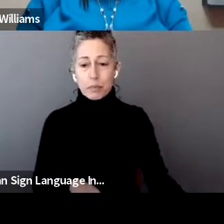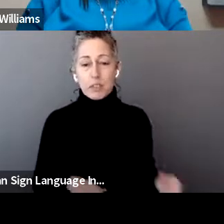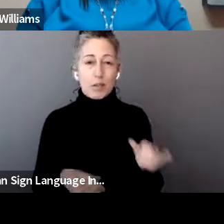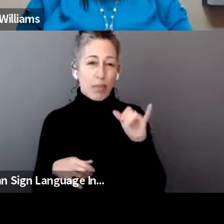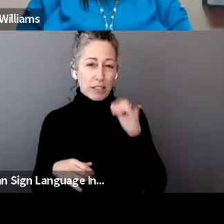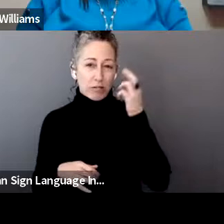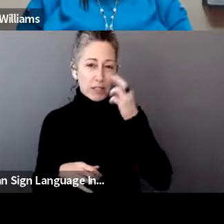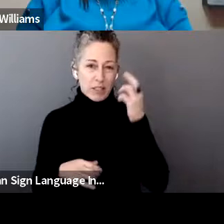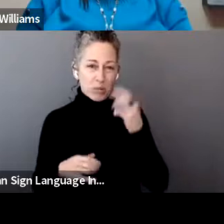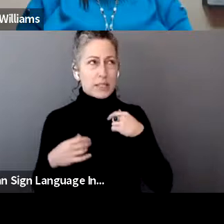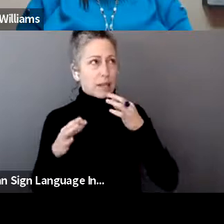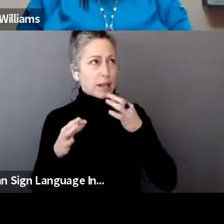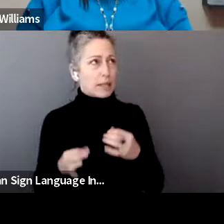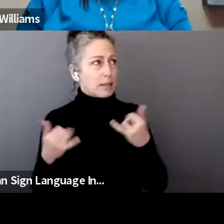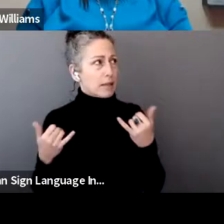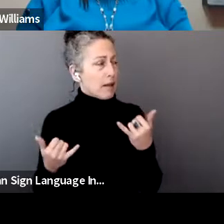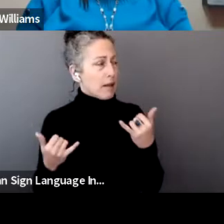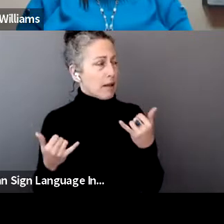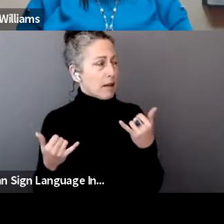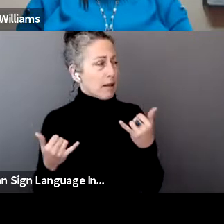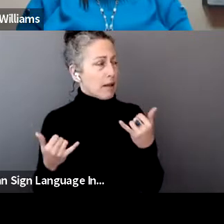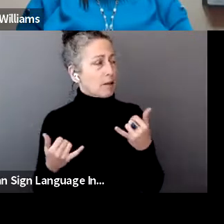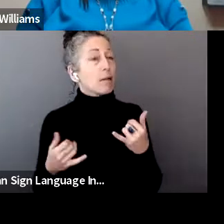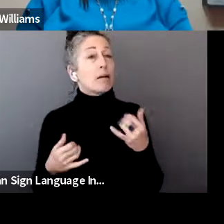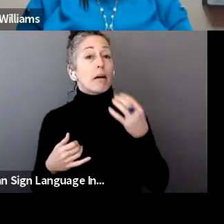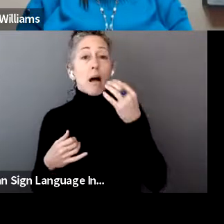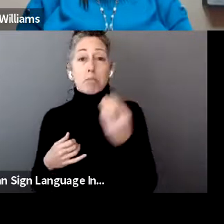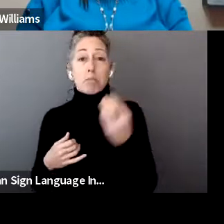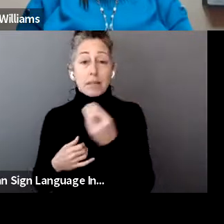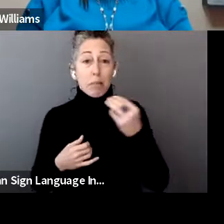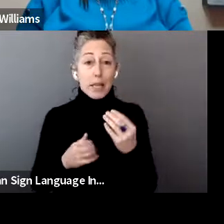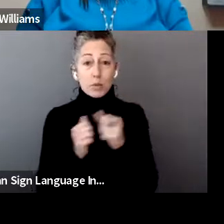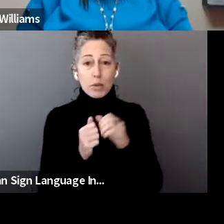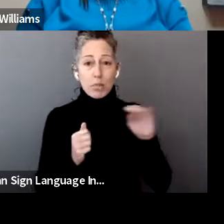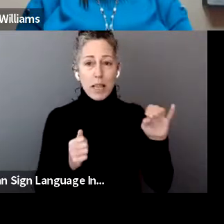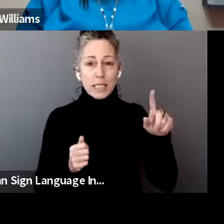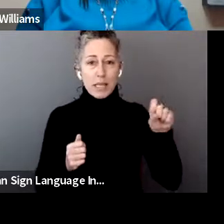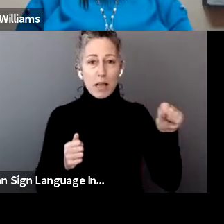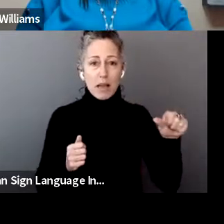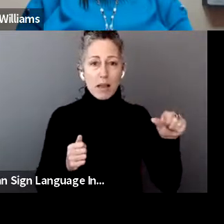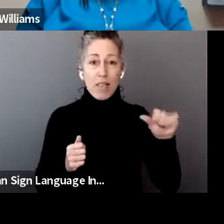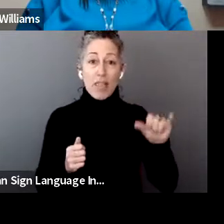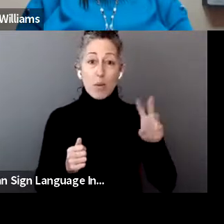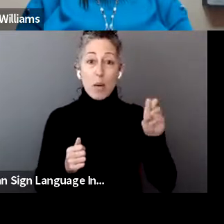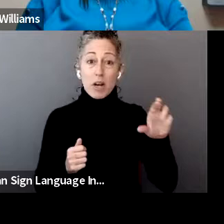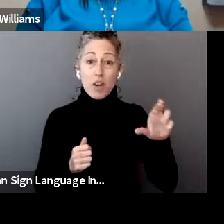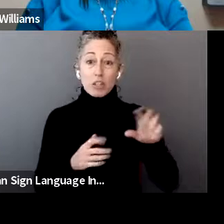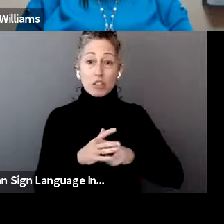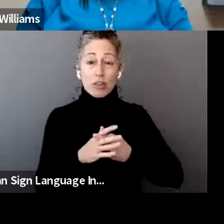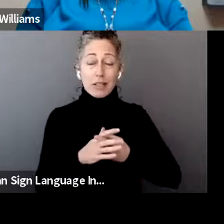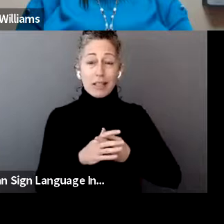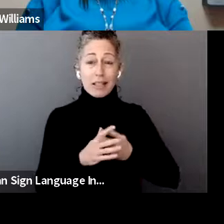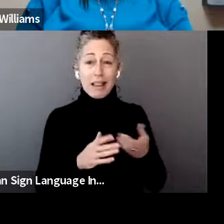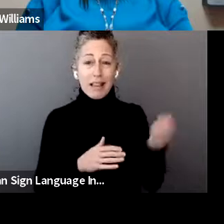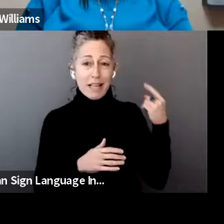you know, we started Money Mondays with Melissa webinar. It started last spring when the pandemic was at its